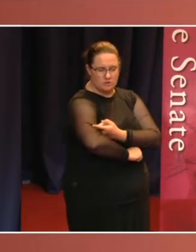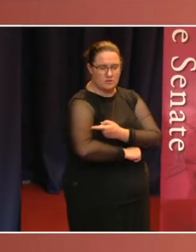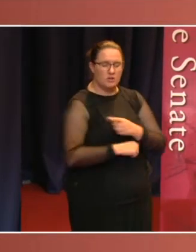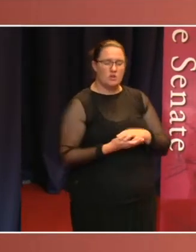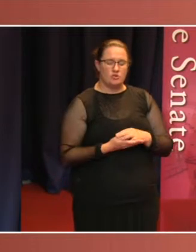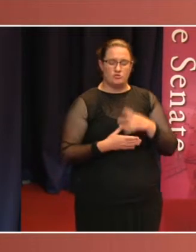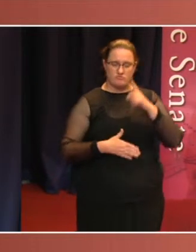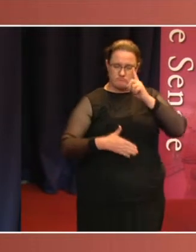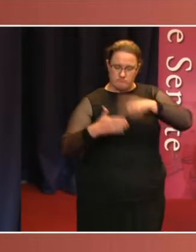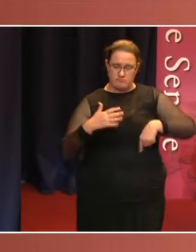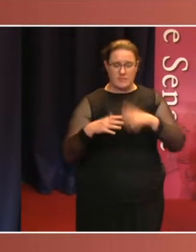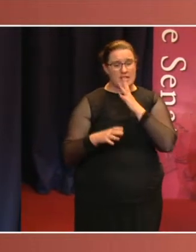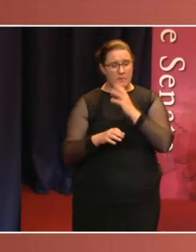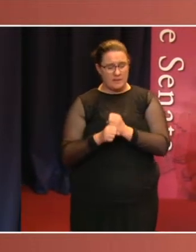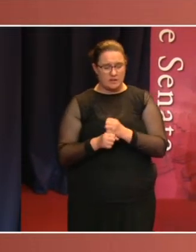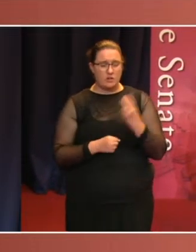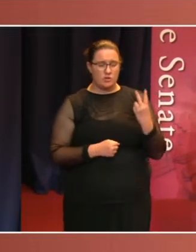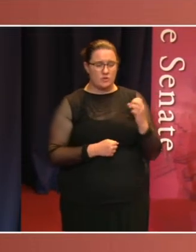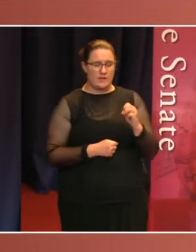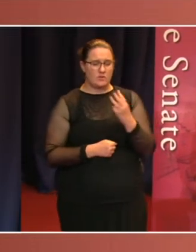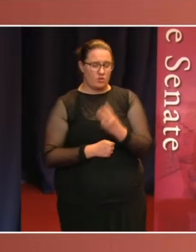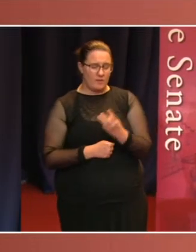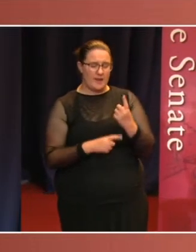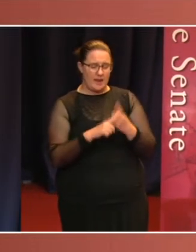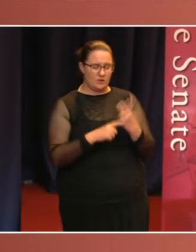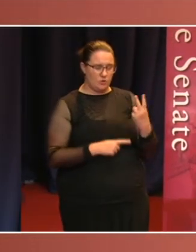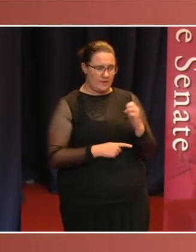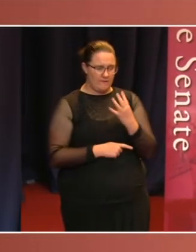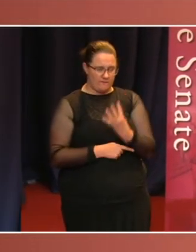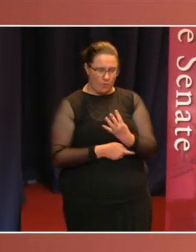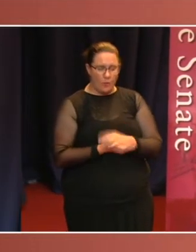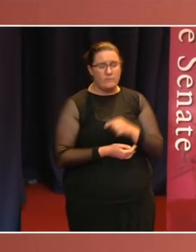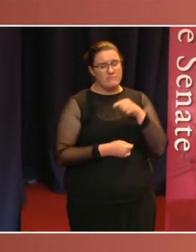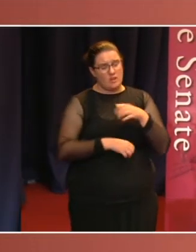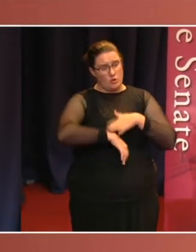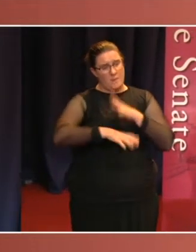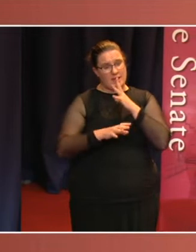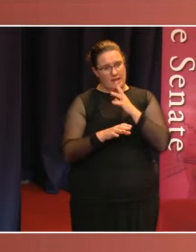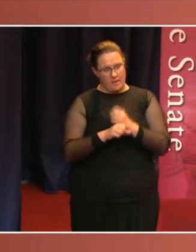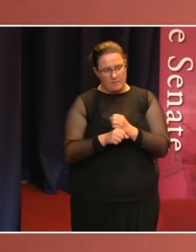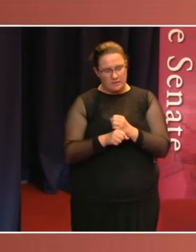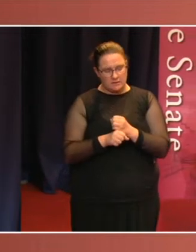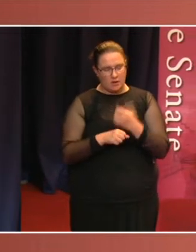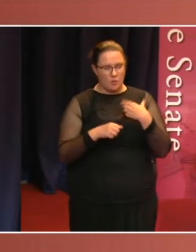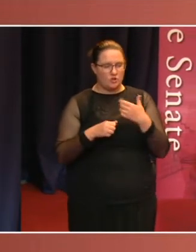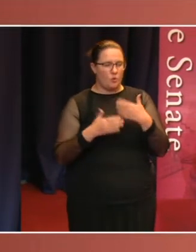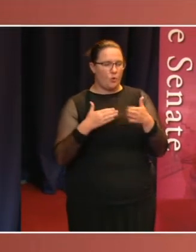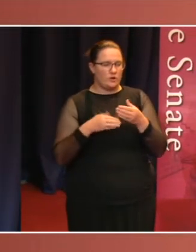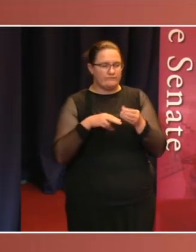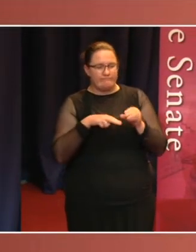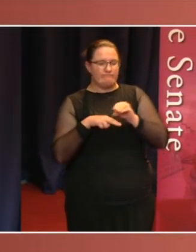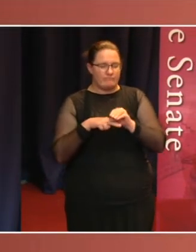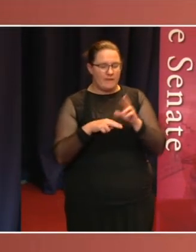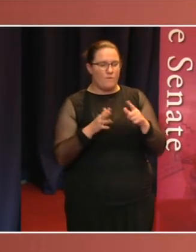in 2003-04. When the government wanted to implement an ethanol subsidy, the Senate had ordered the production of documents